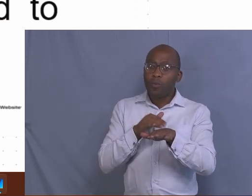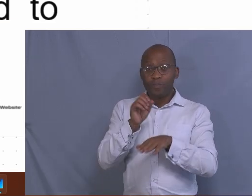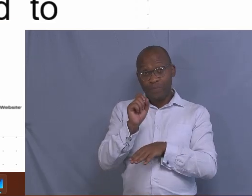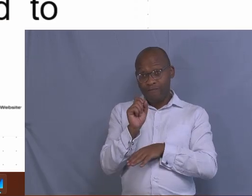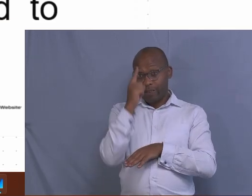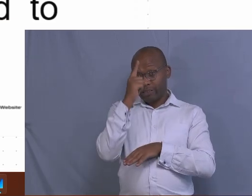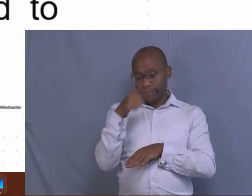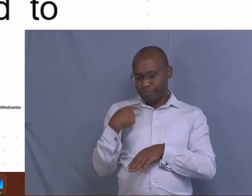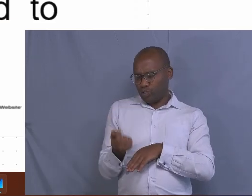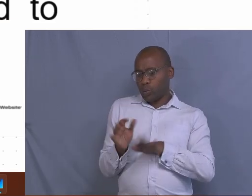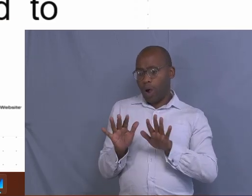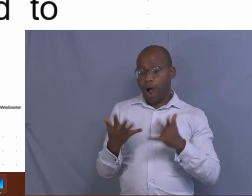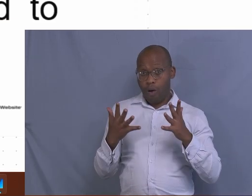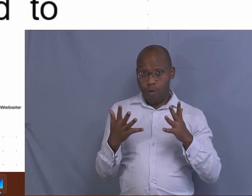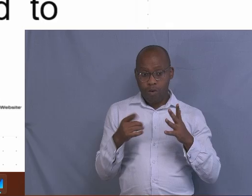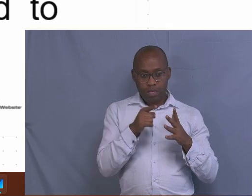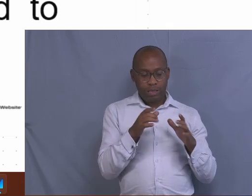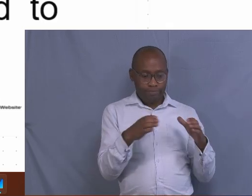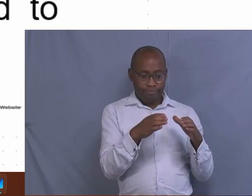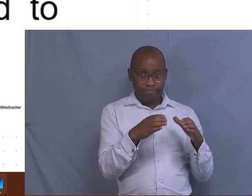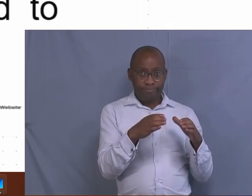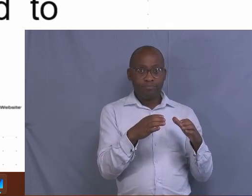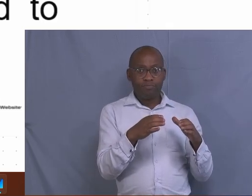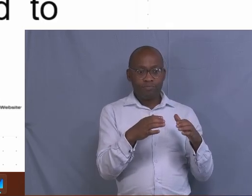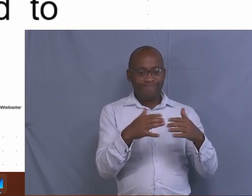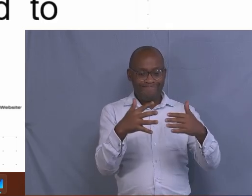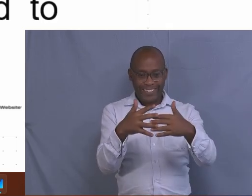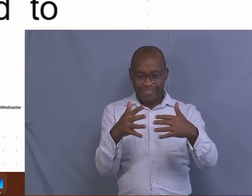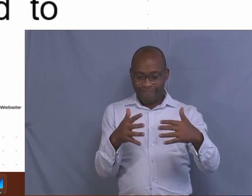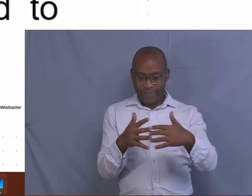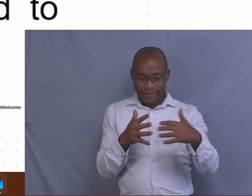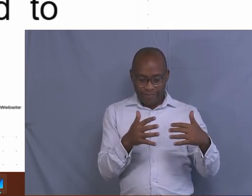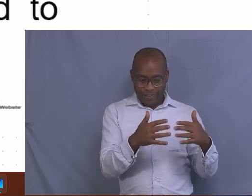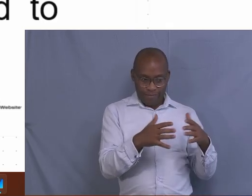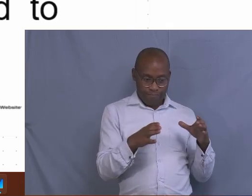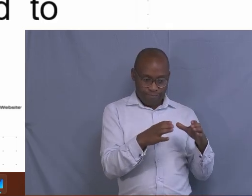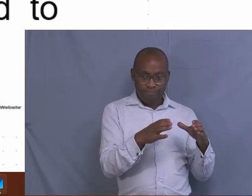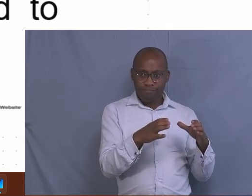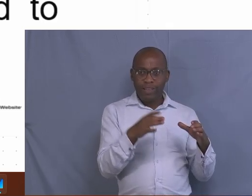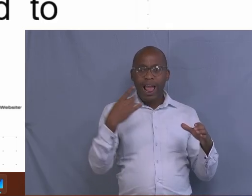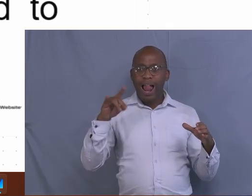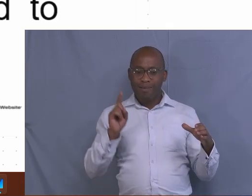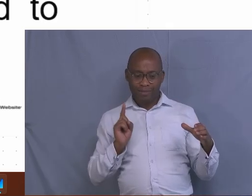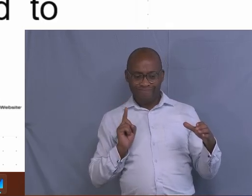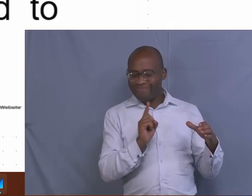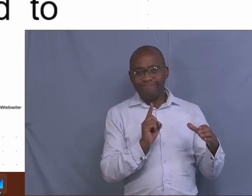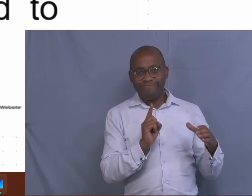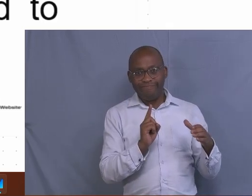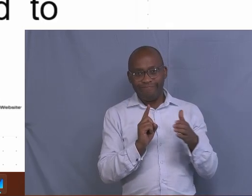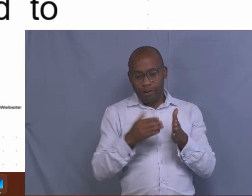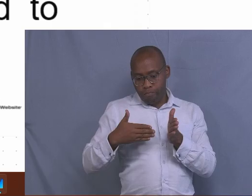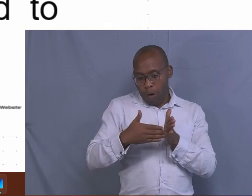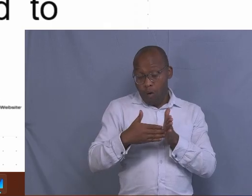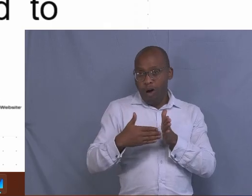types, which means it's better and it is effectively utilized by the livestock because you divide